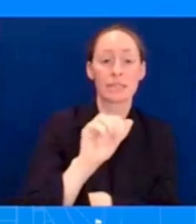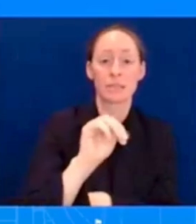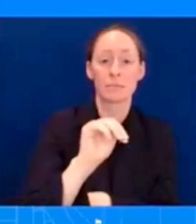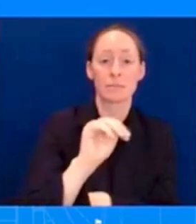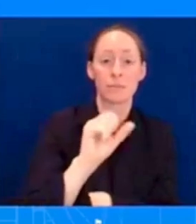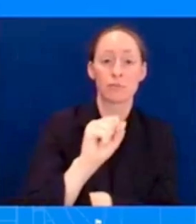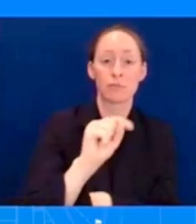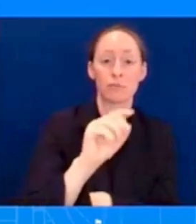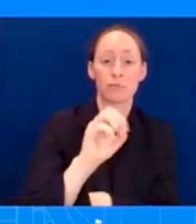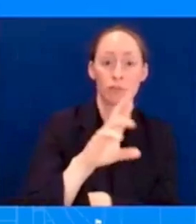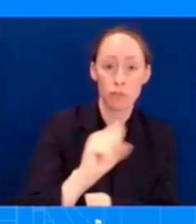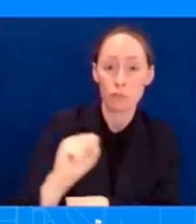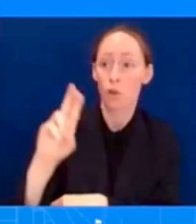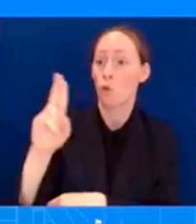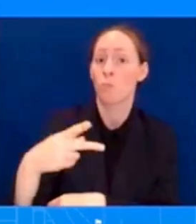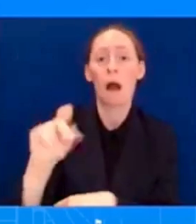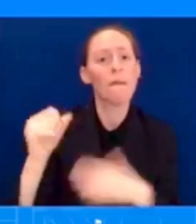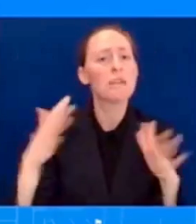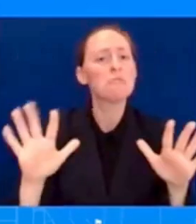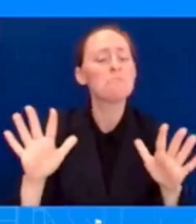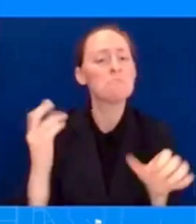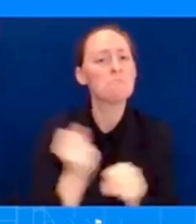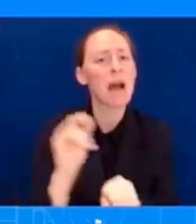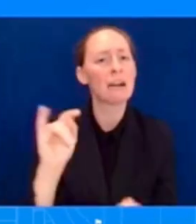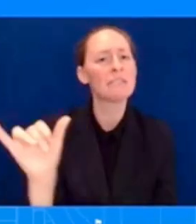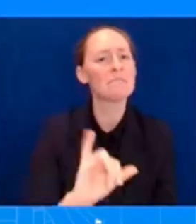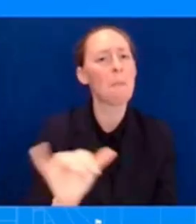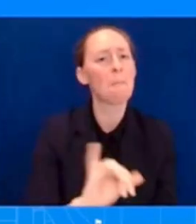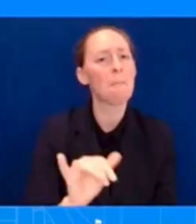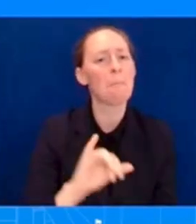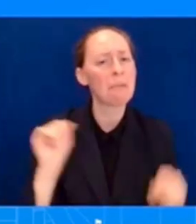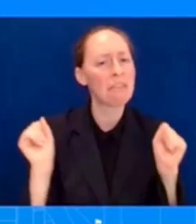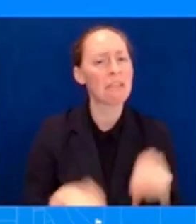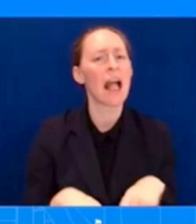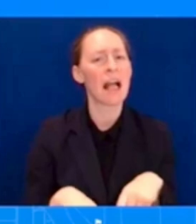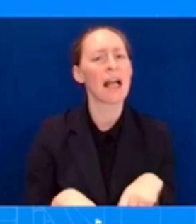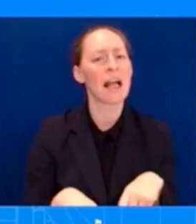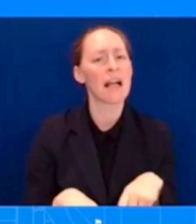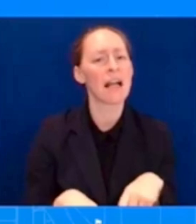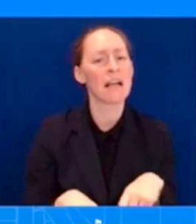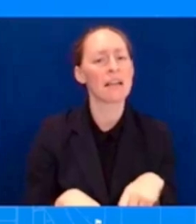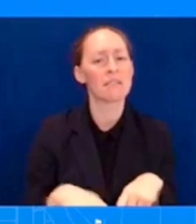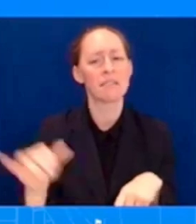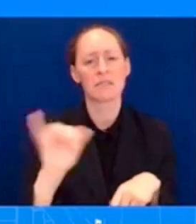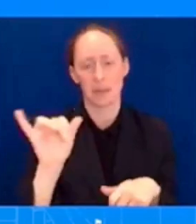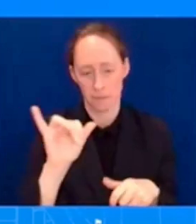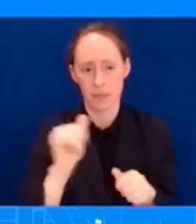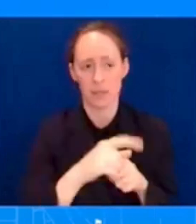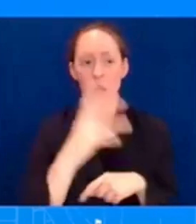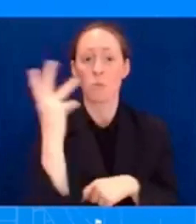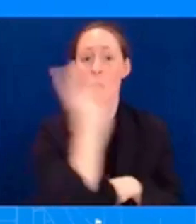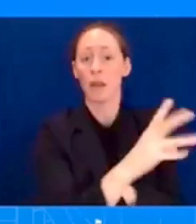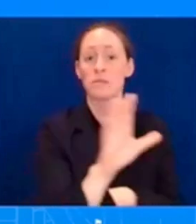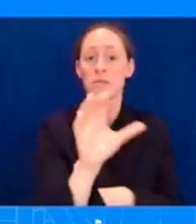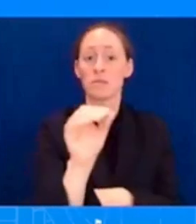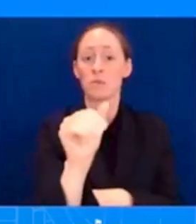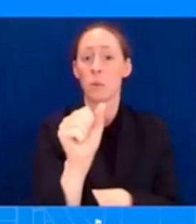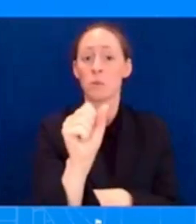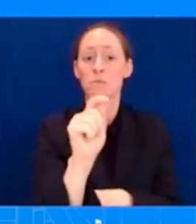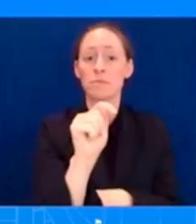We saw that with the West Coast ports. We've seen this many times before play out, and that's what the President wants to see. That's what he supports. And